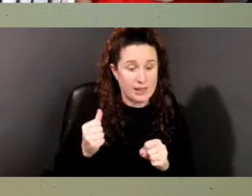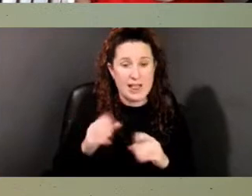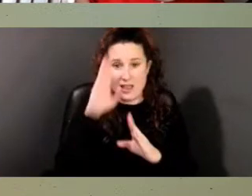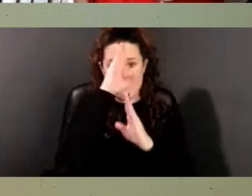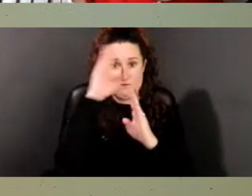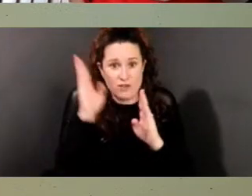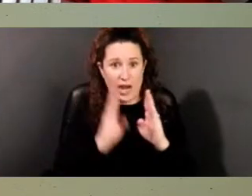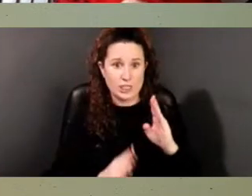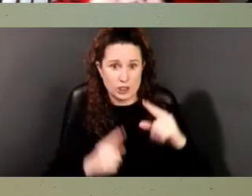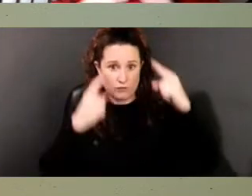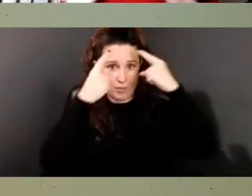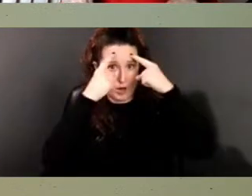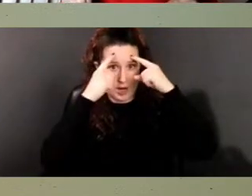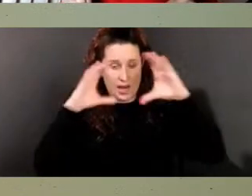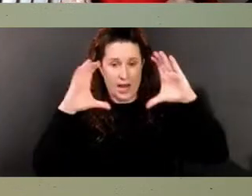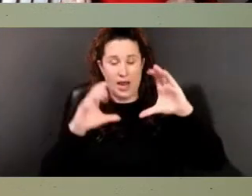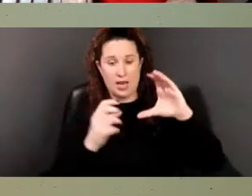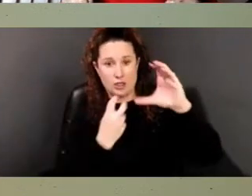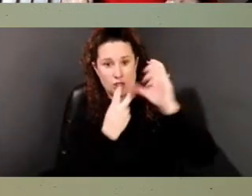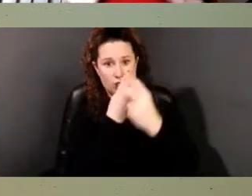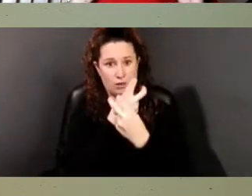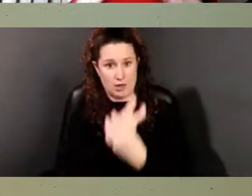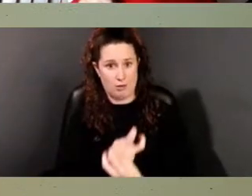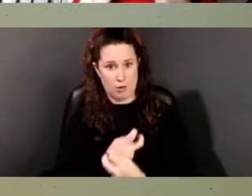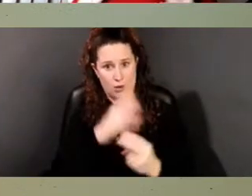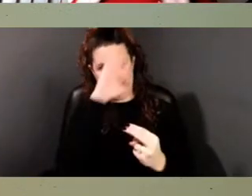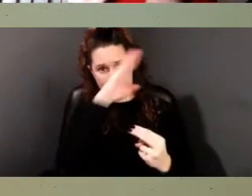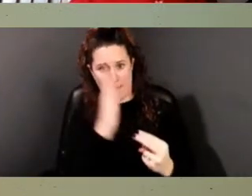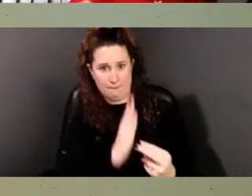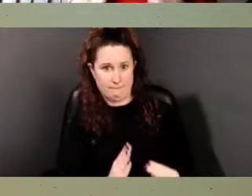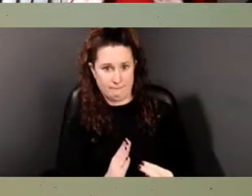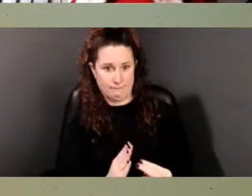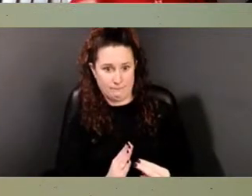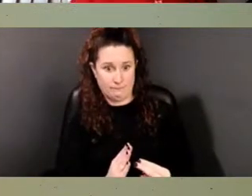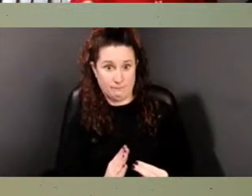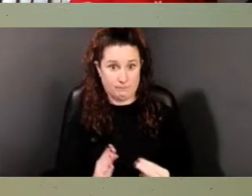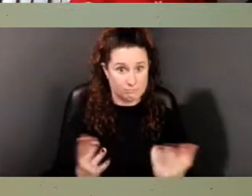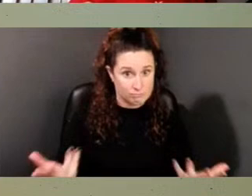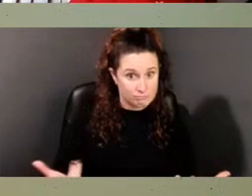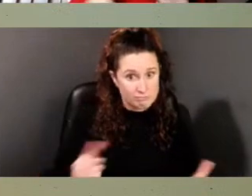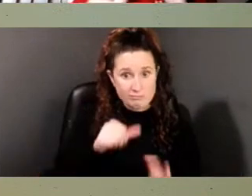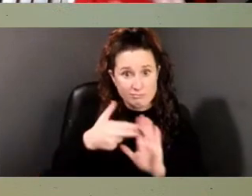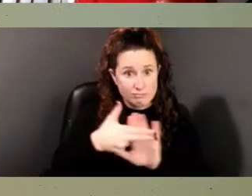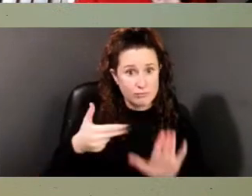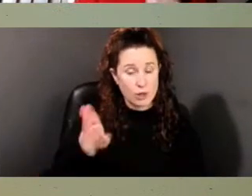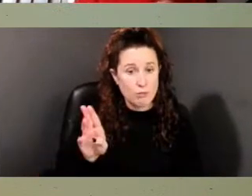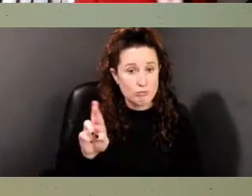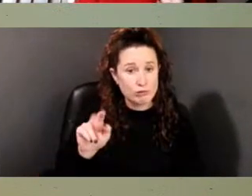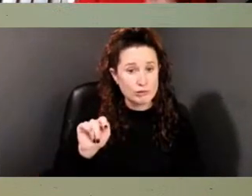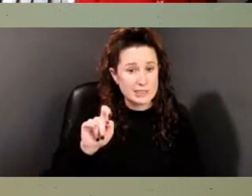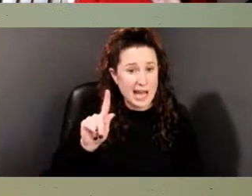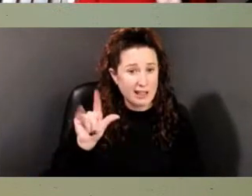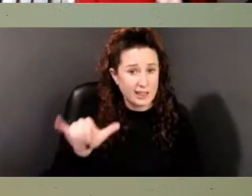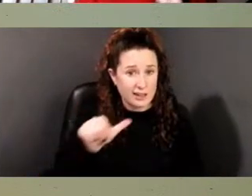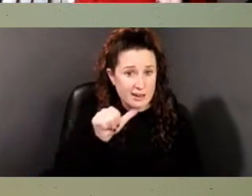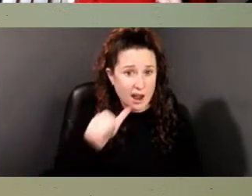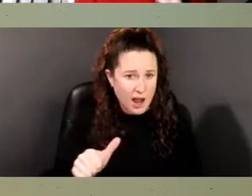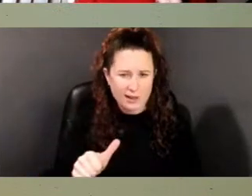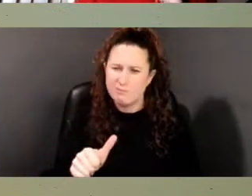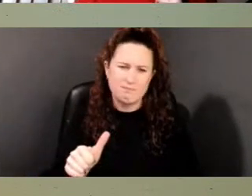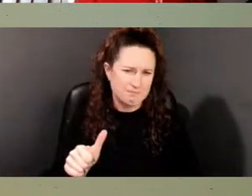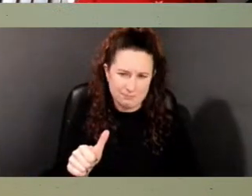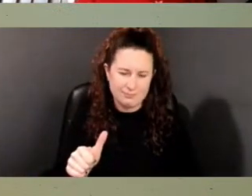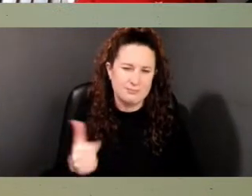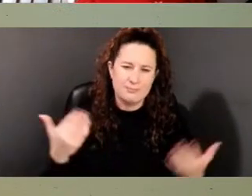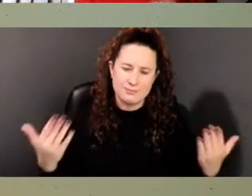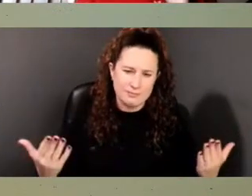the way down to their tailbone and they died. So if that's not brutality, then I don't know what is. So that's the types of things, um,